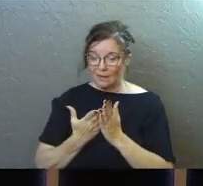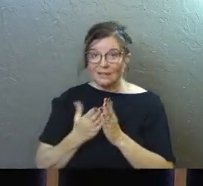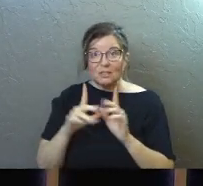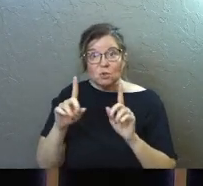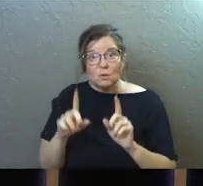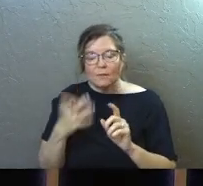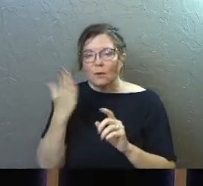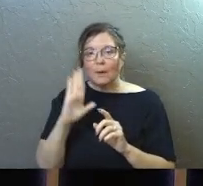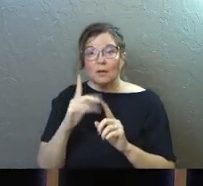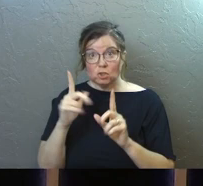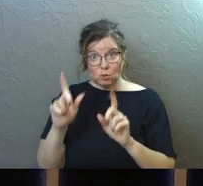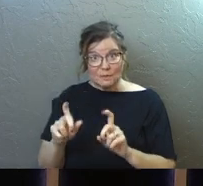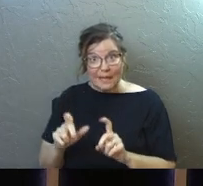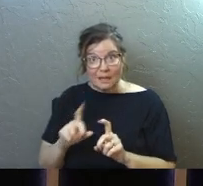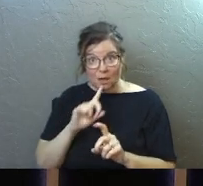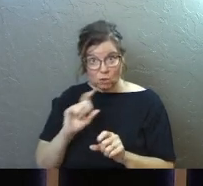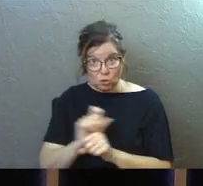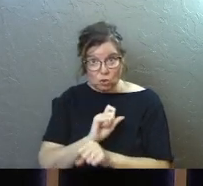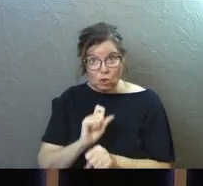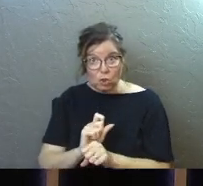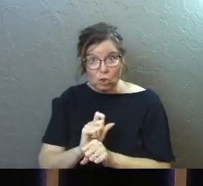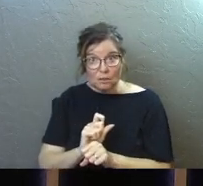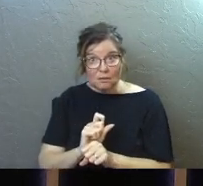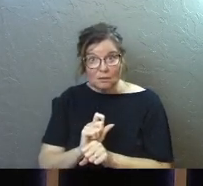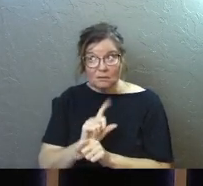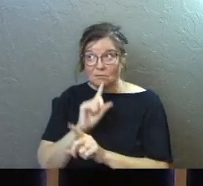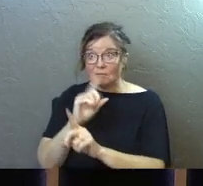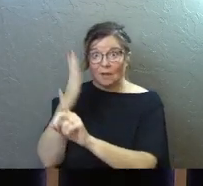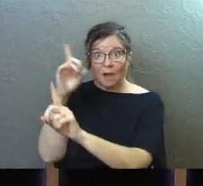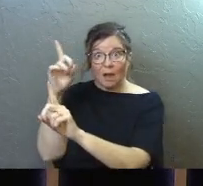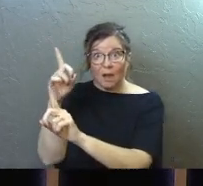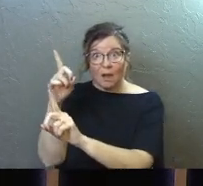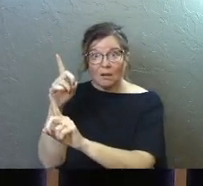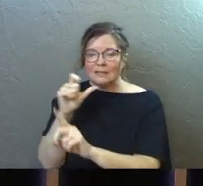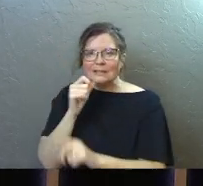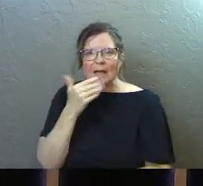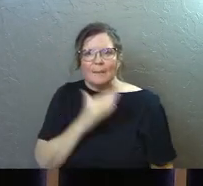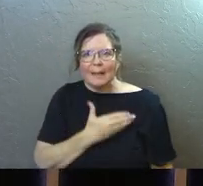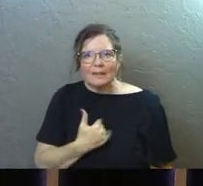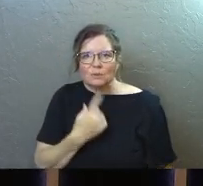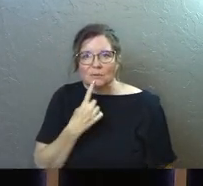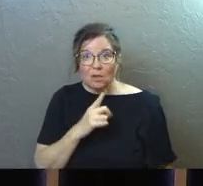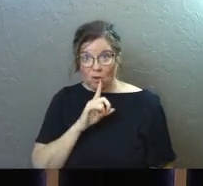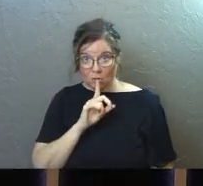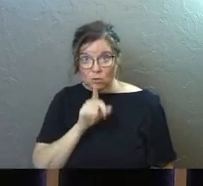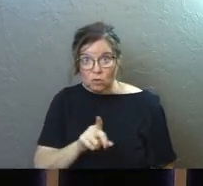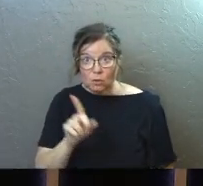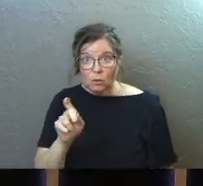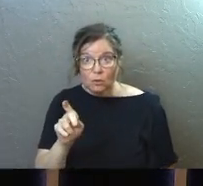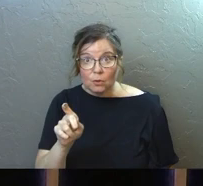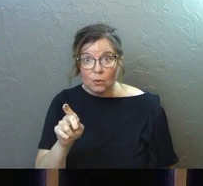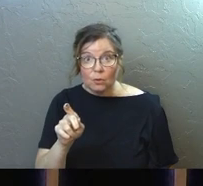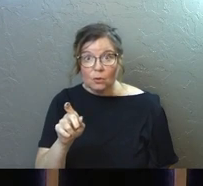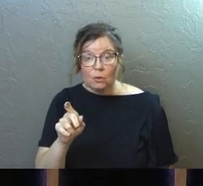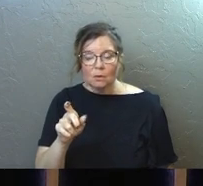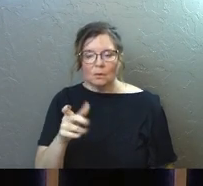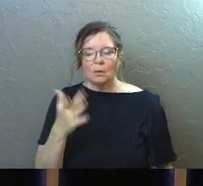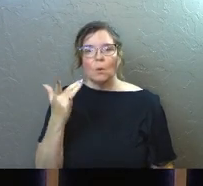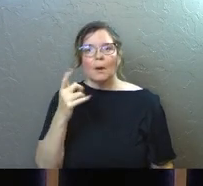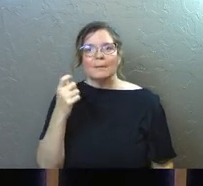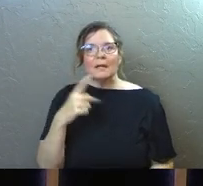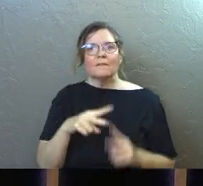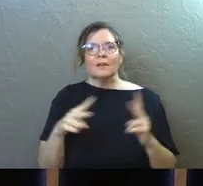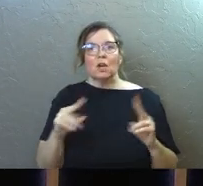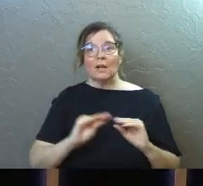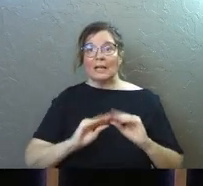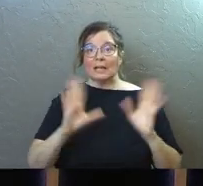it? Are you sure? Because that's not a bad thing to say. Are you sure? And there's, there's